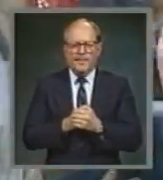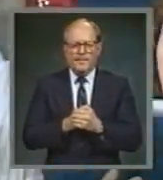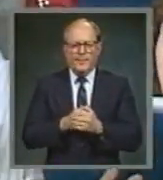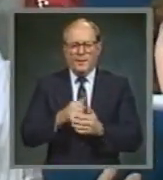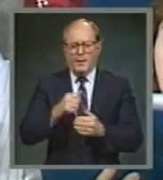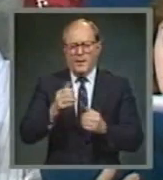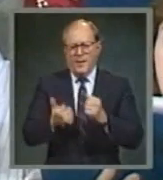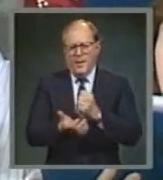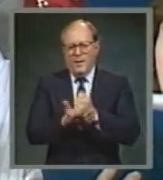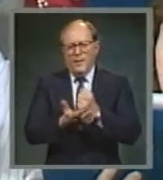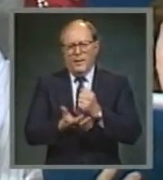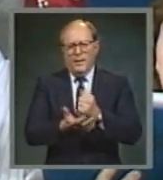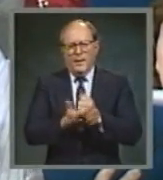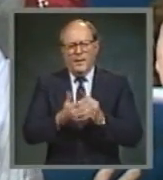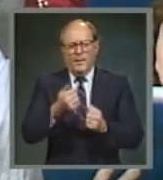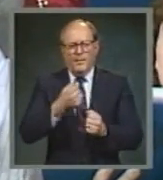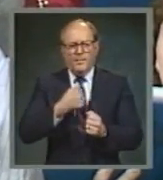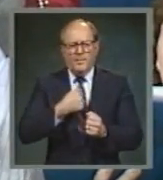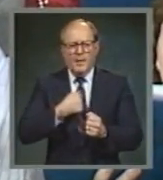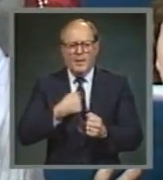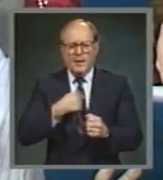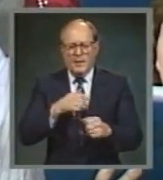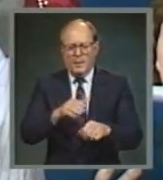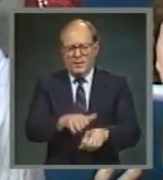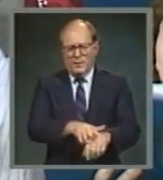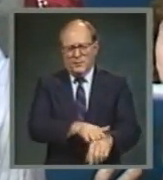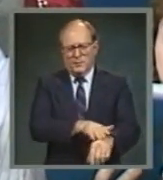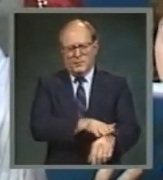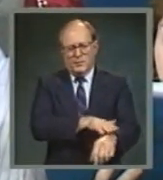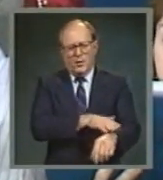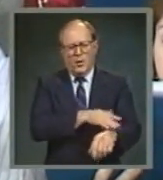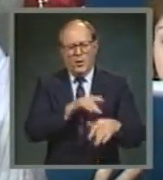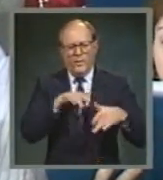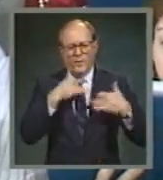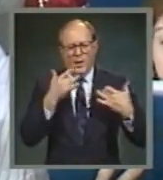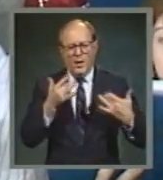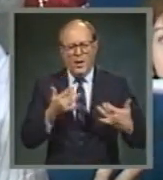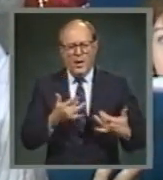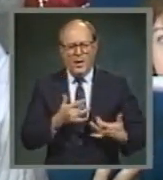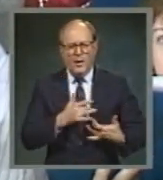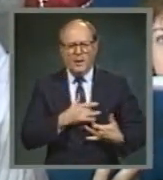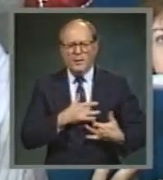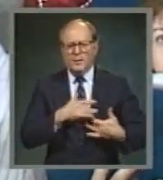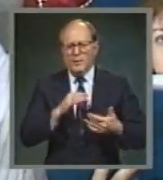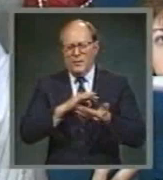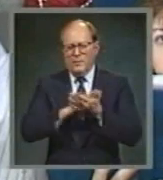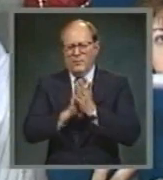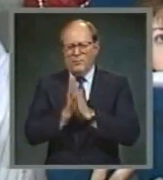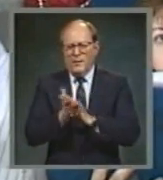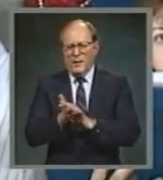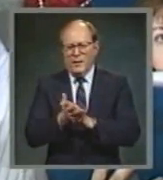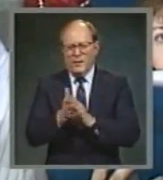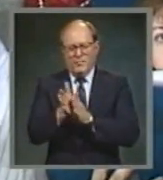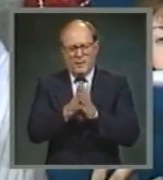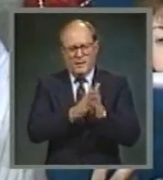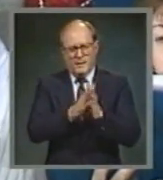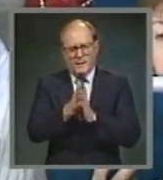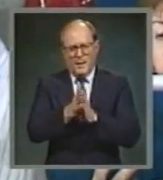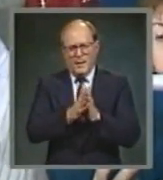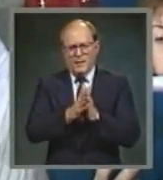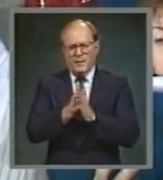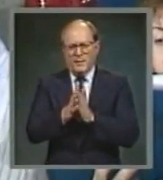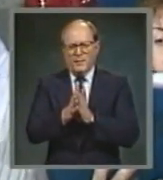Help me the soul Of heart to move